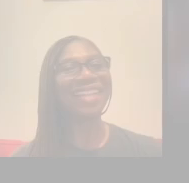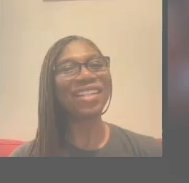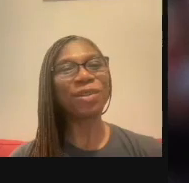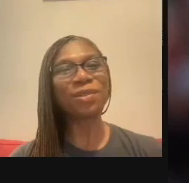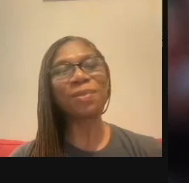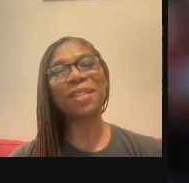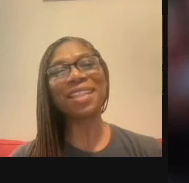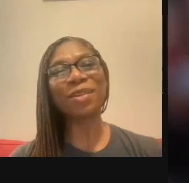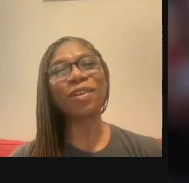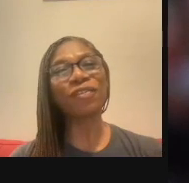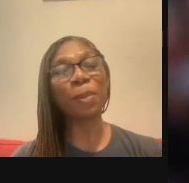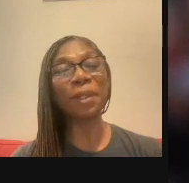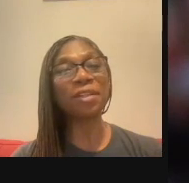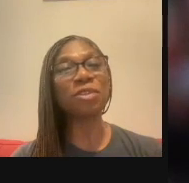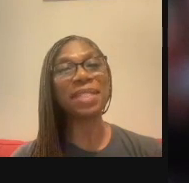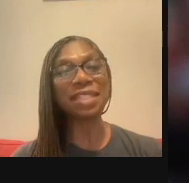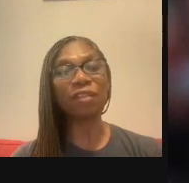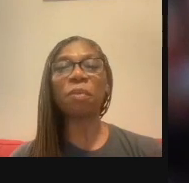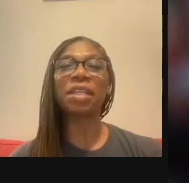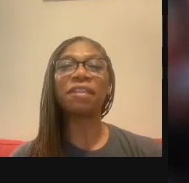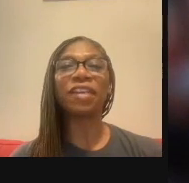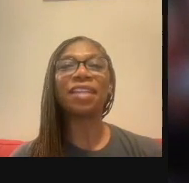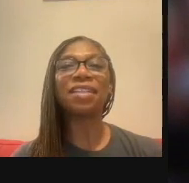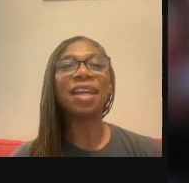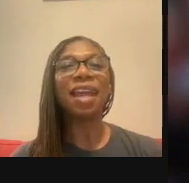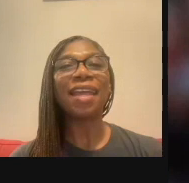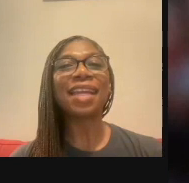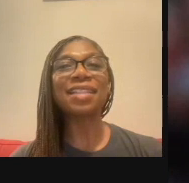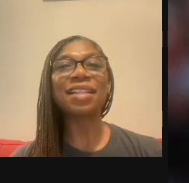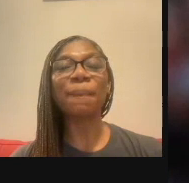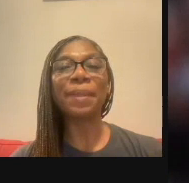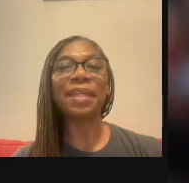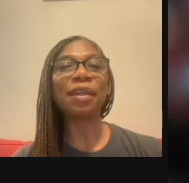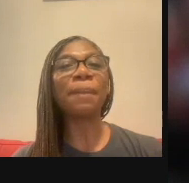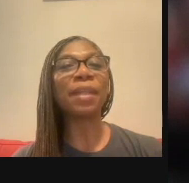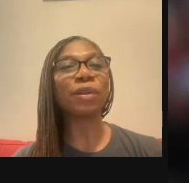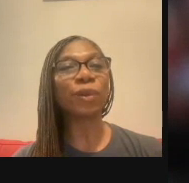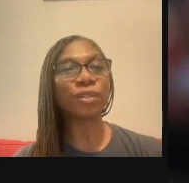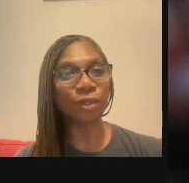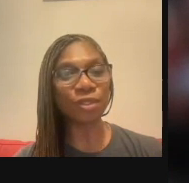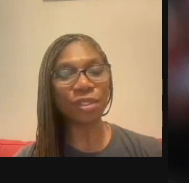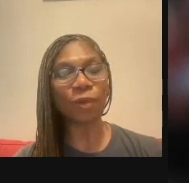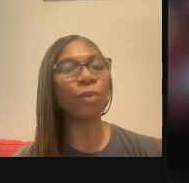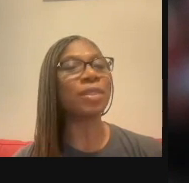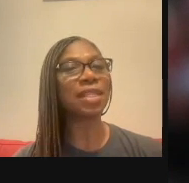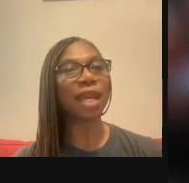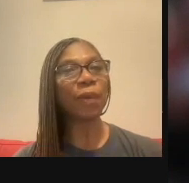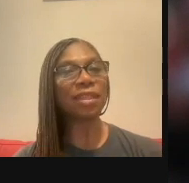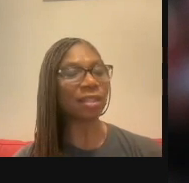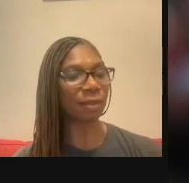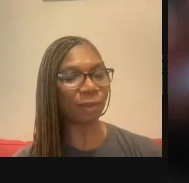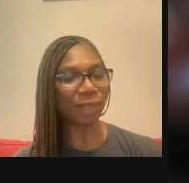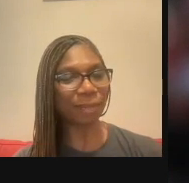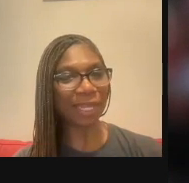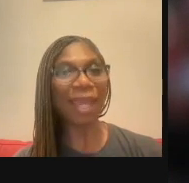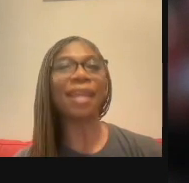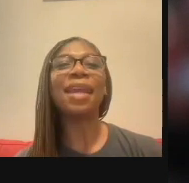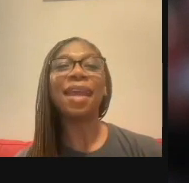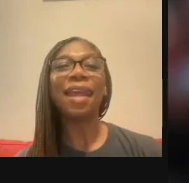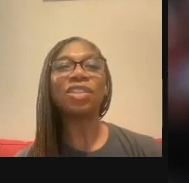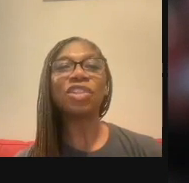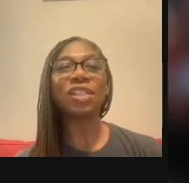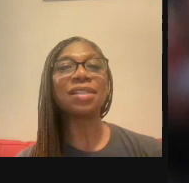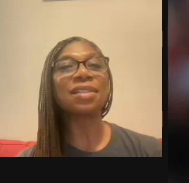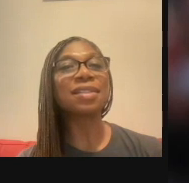And noticeably, there were a few players missing from the event, and that's going to be Camila Cordoso, who is now in the WNBA,